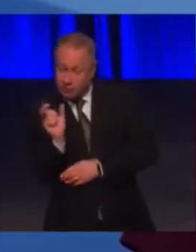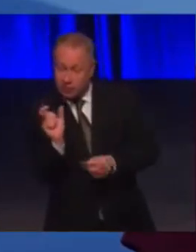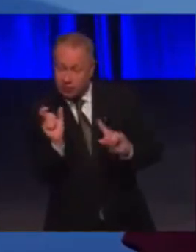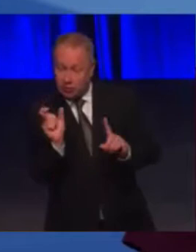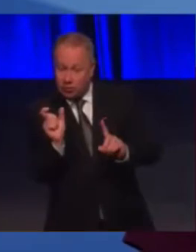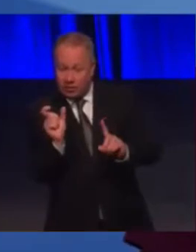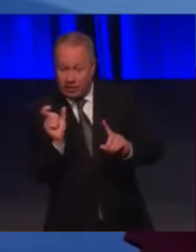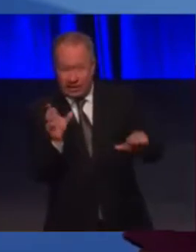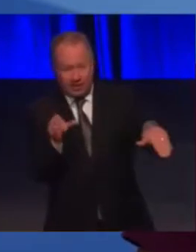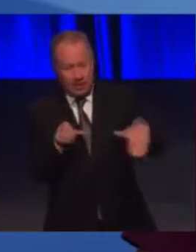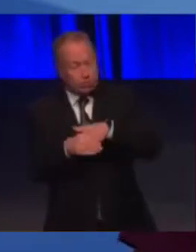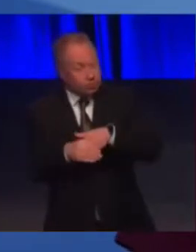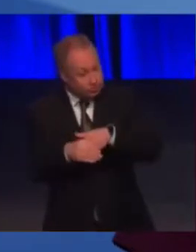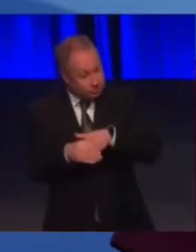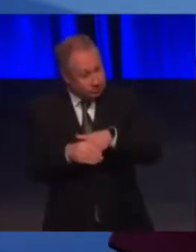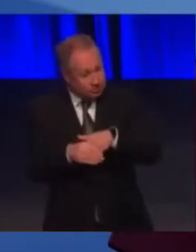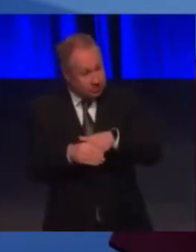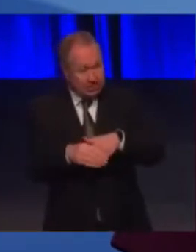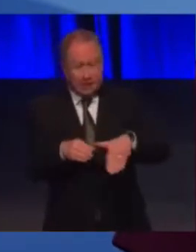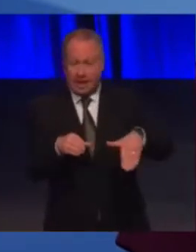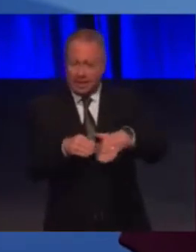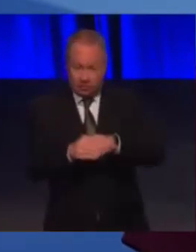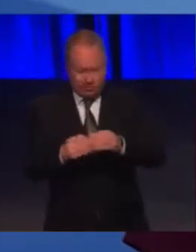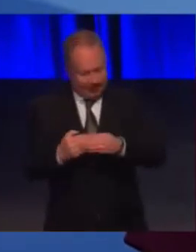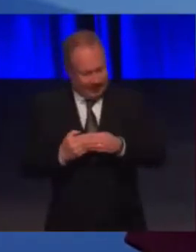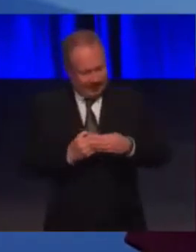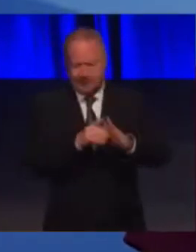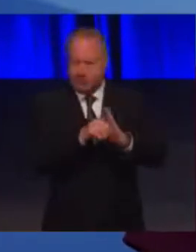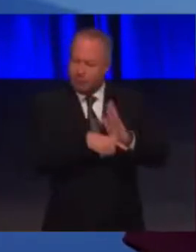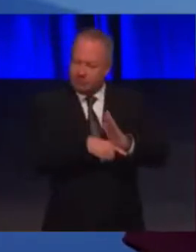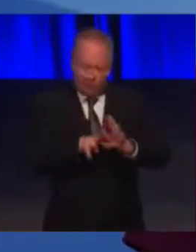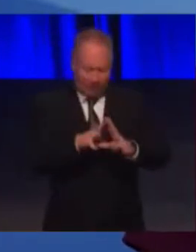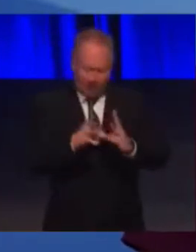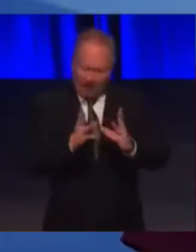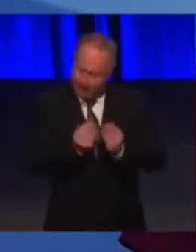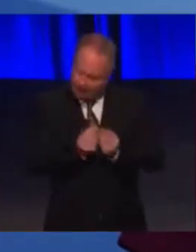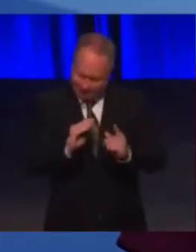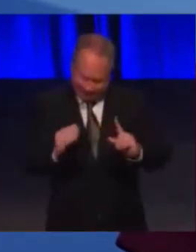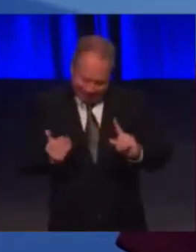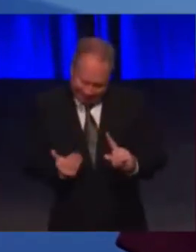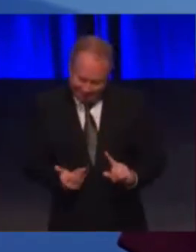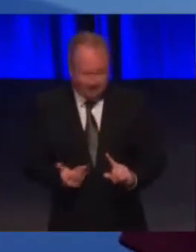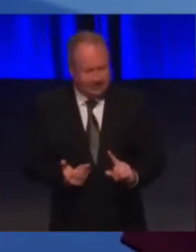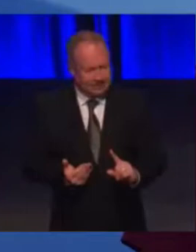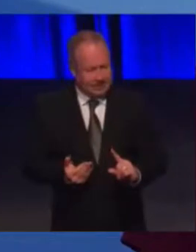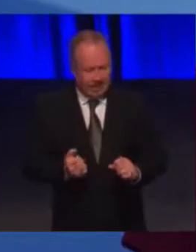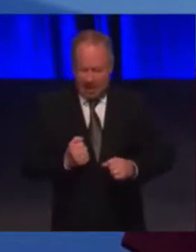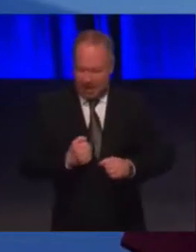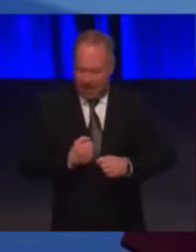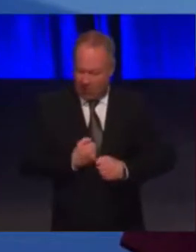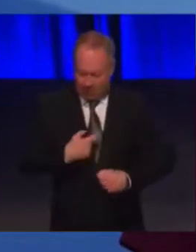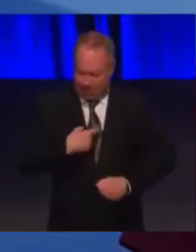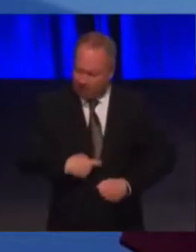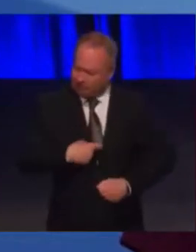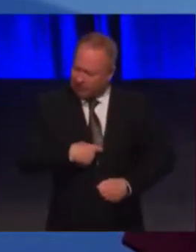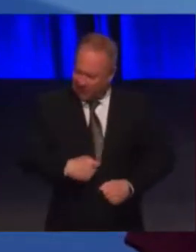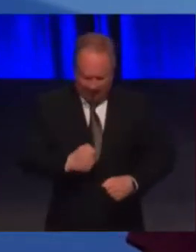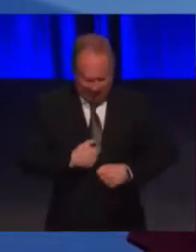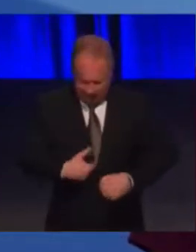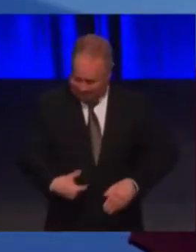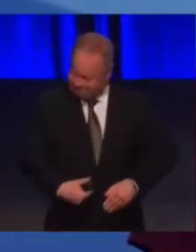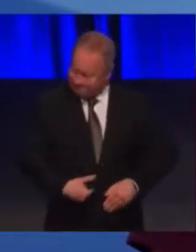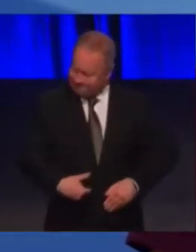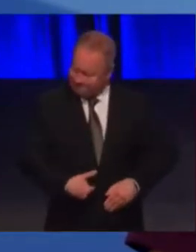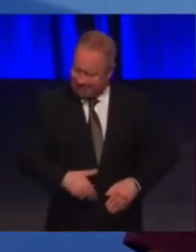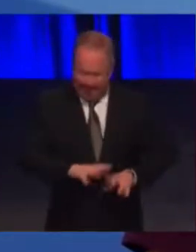inclusion. Inclusion is the guiding principle for everything we do. It encapsulates what we stand for as a party and it describes